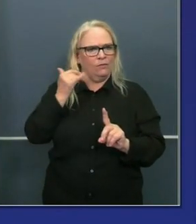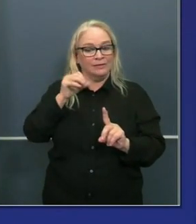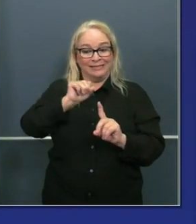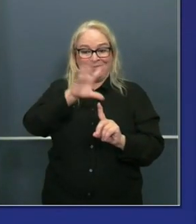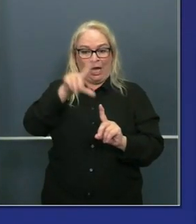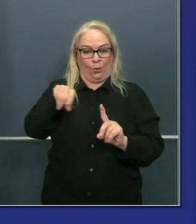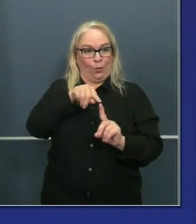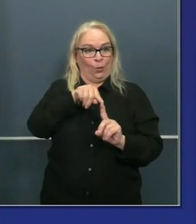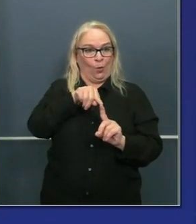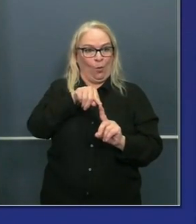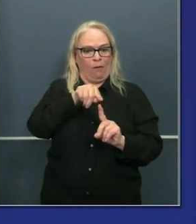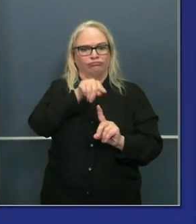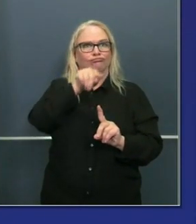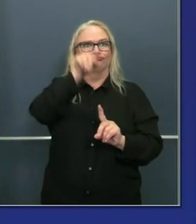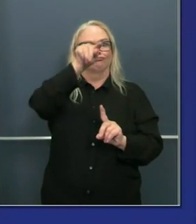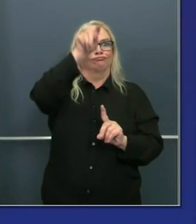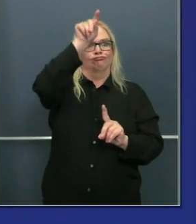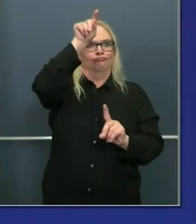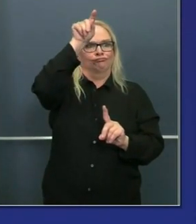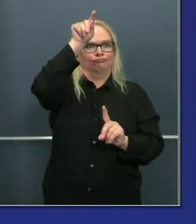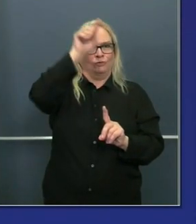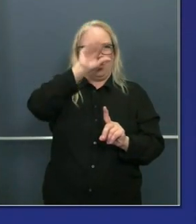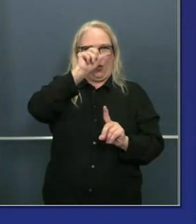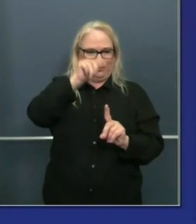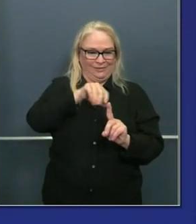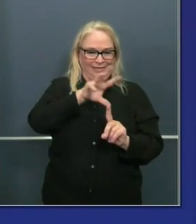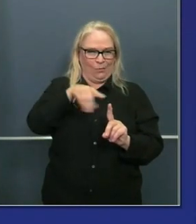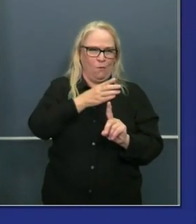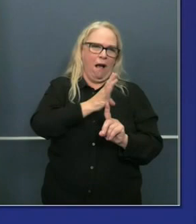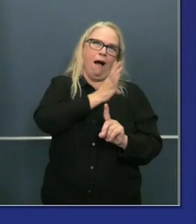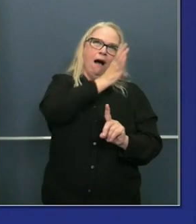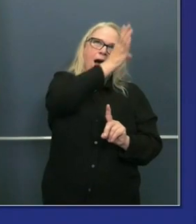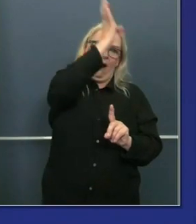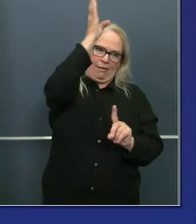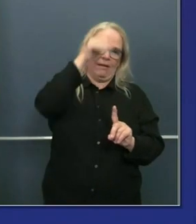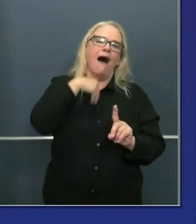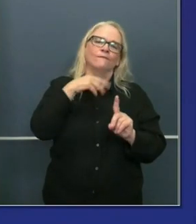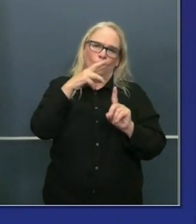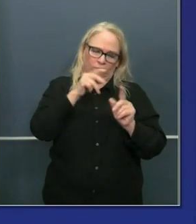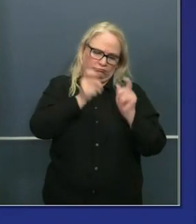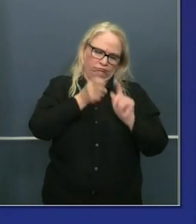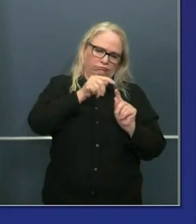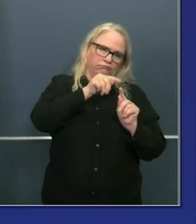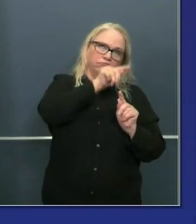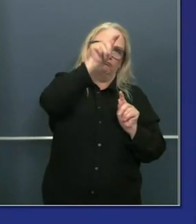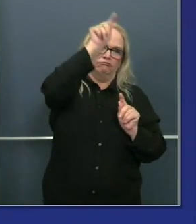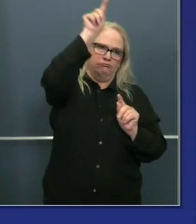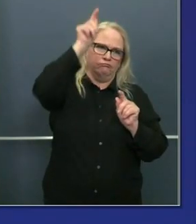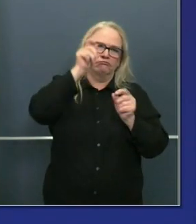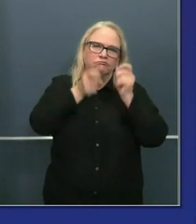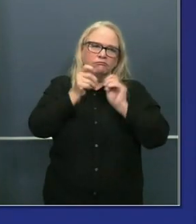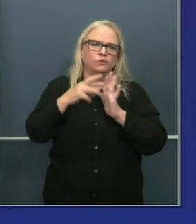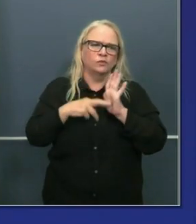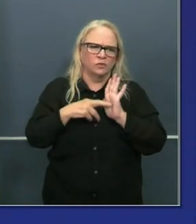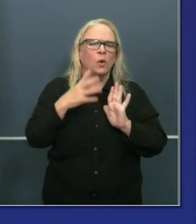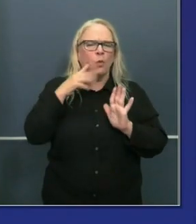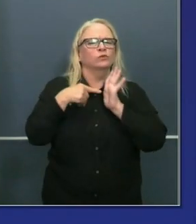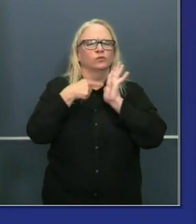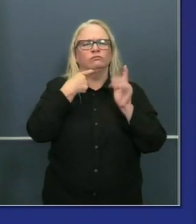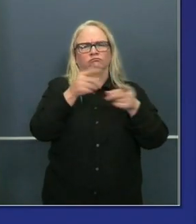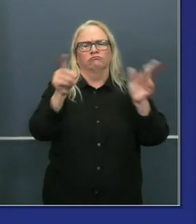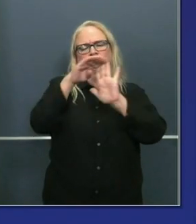website, but that is the new mandate that we are putting out today. By the way, that includes